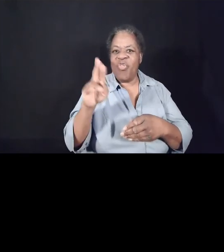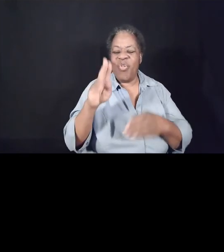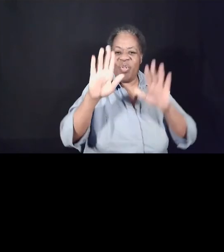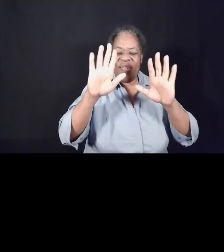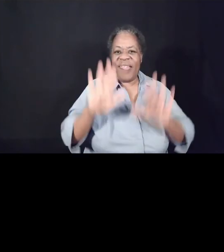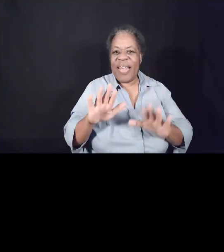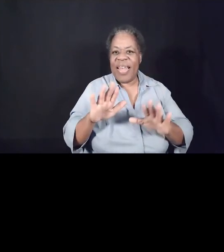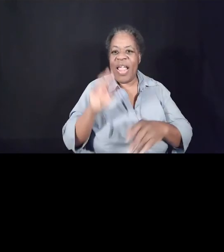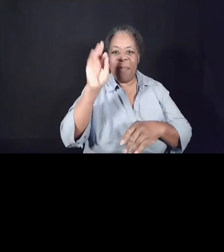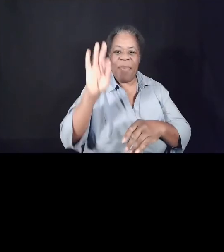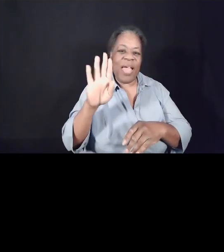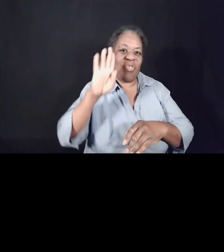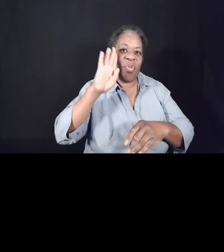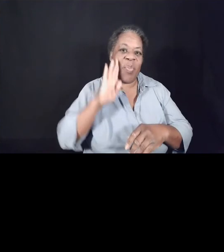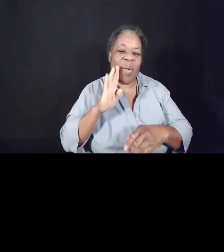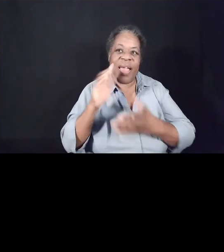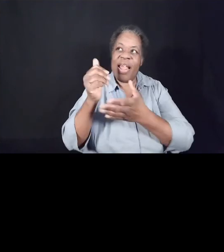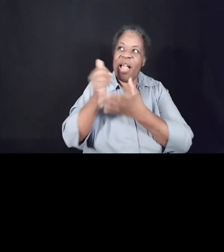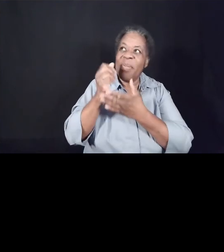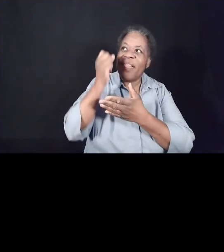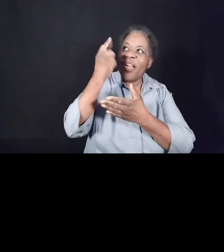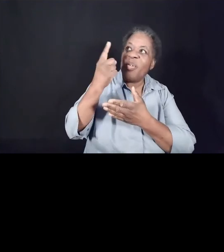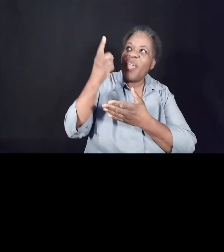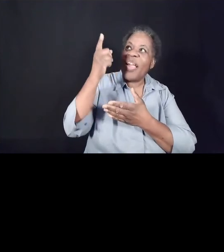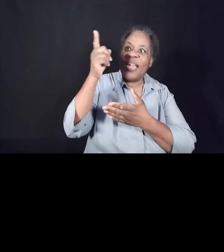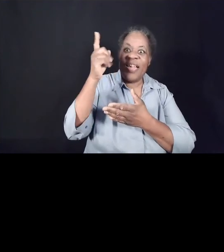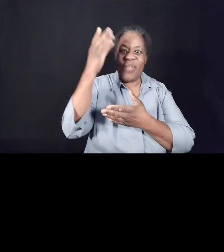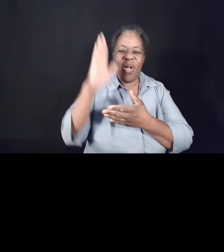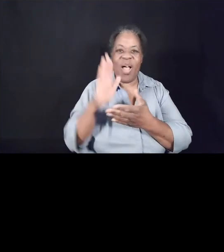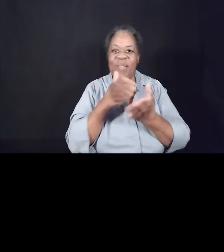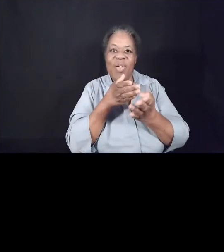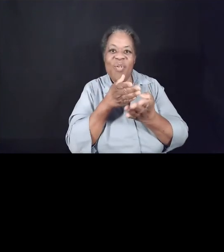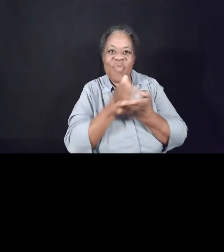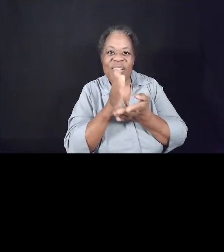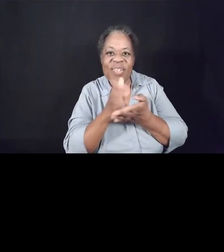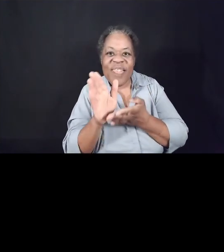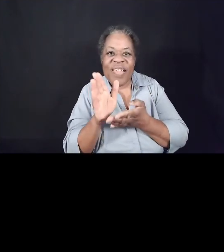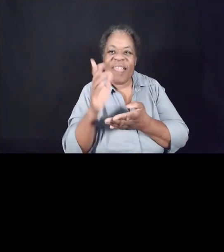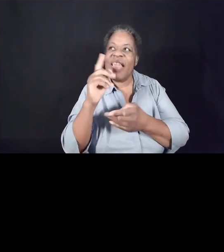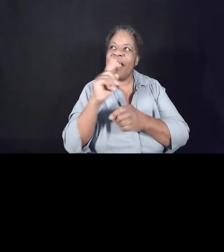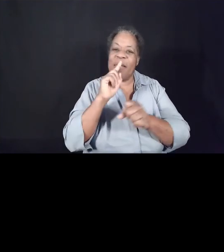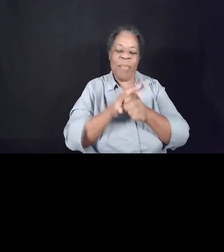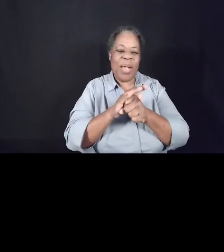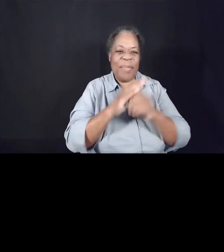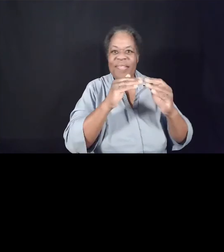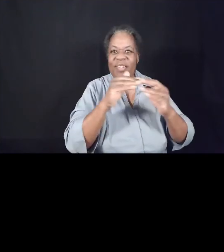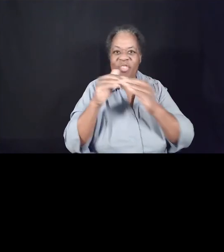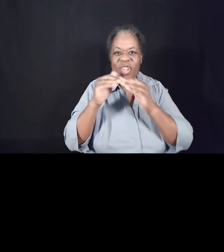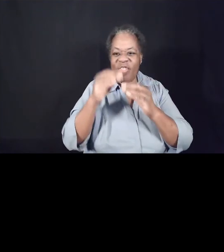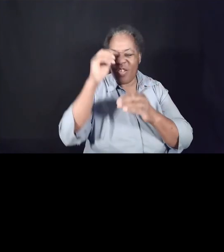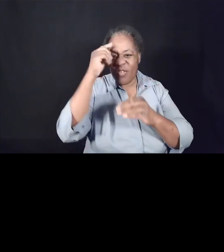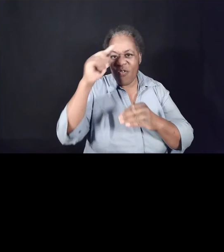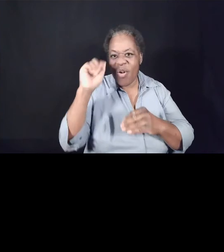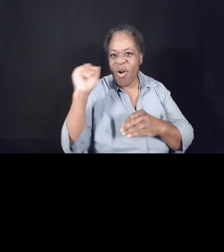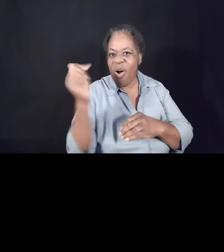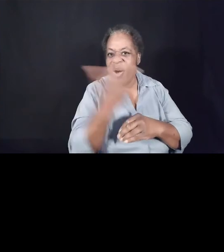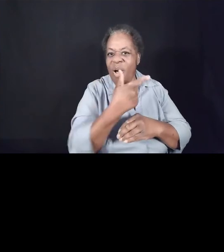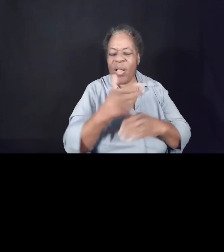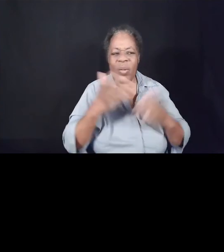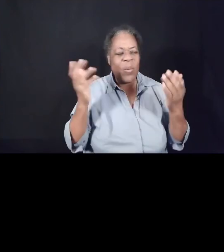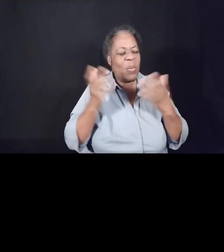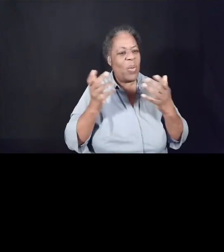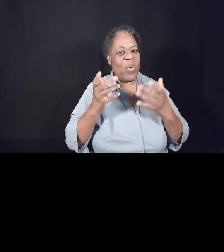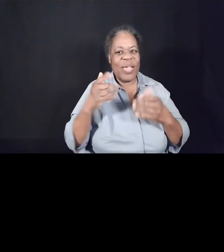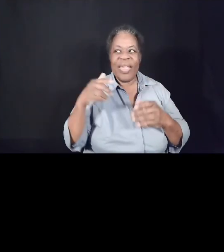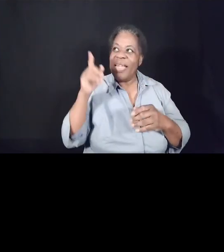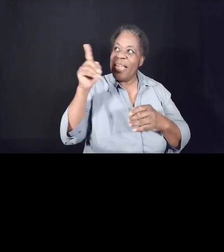justice and righteousness. And in fact, God promises to bring justice to all people. And the amazing thing is he's chosen us